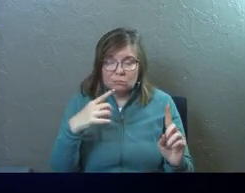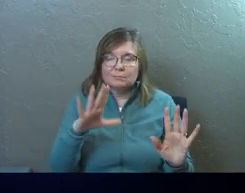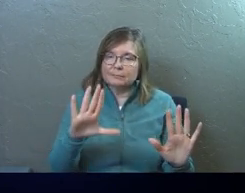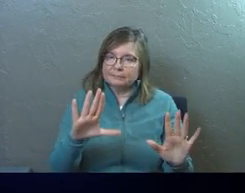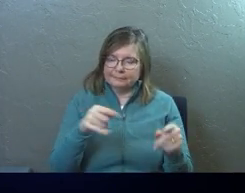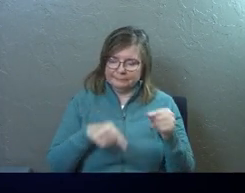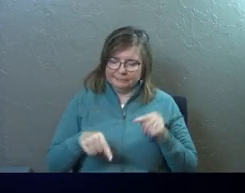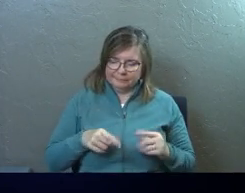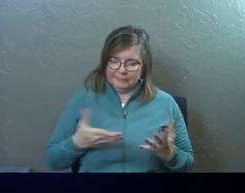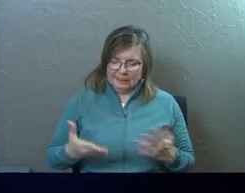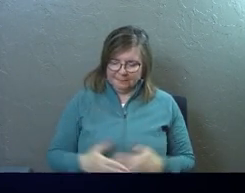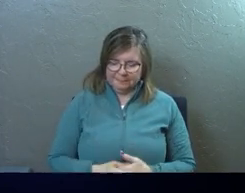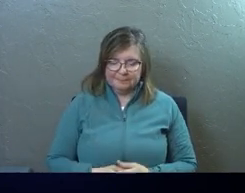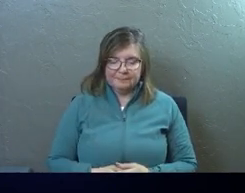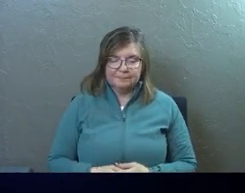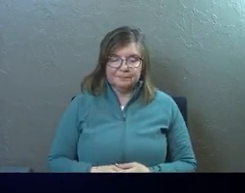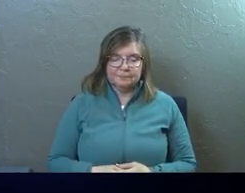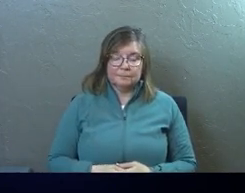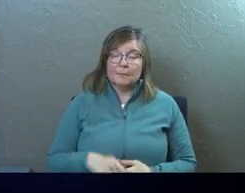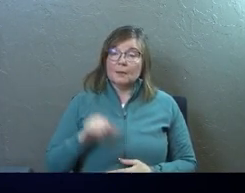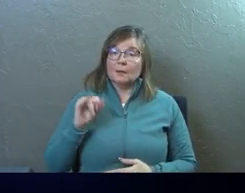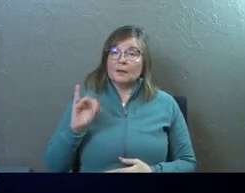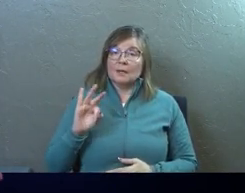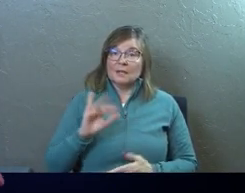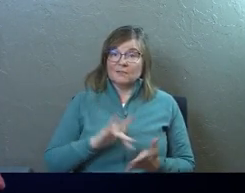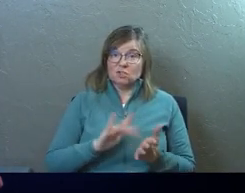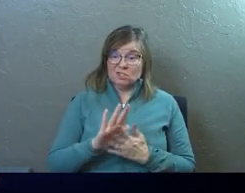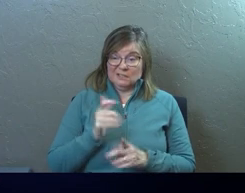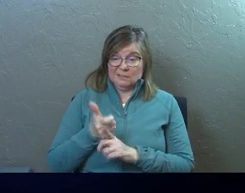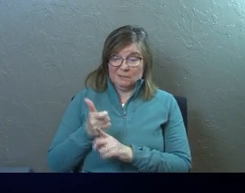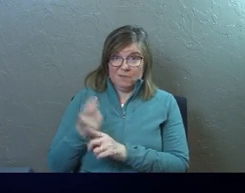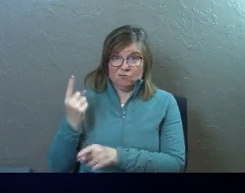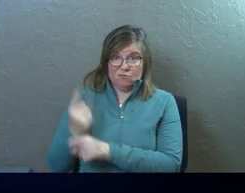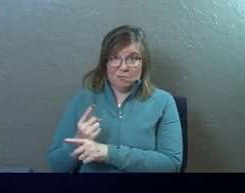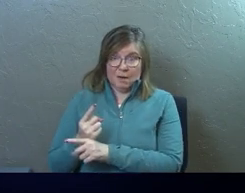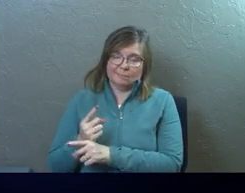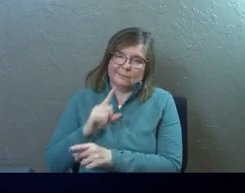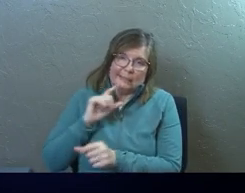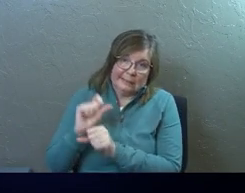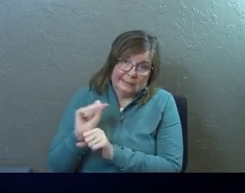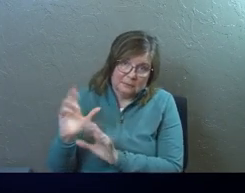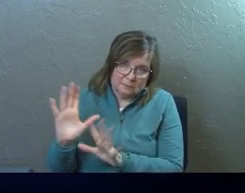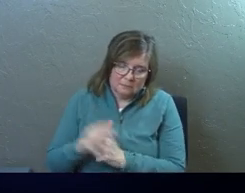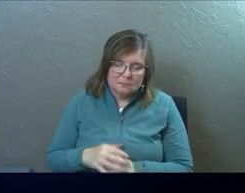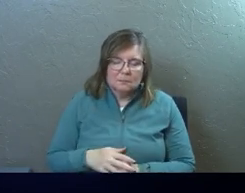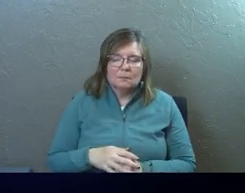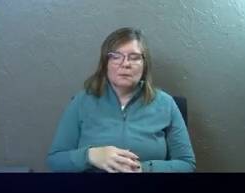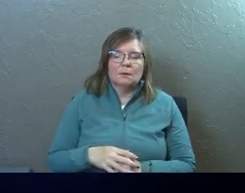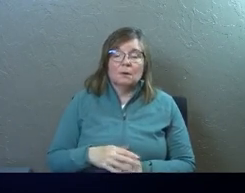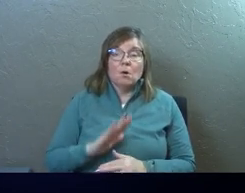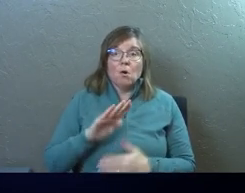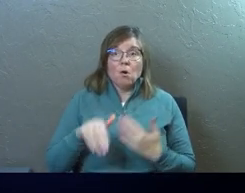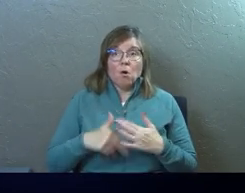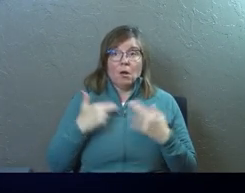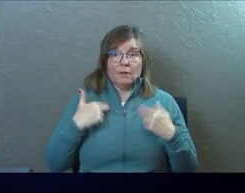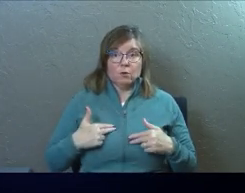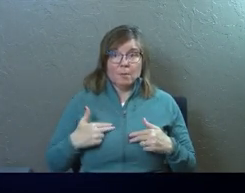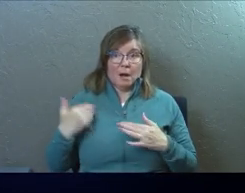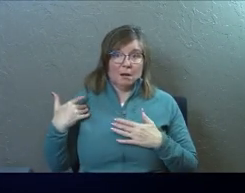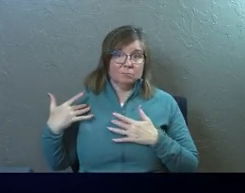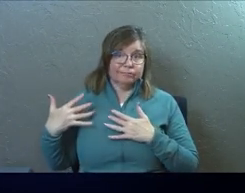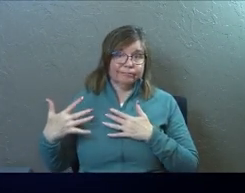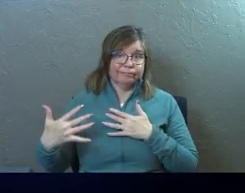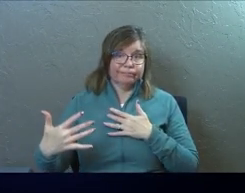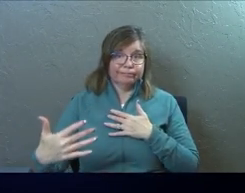Here's the thing. If Jesus is right, and he is, all of humanity